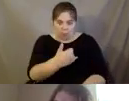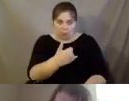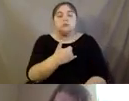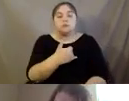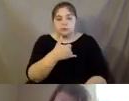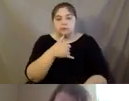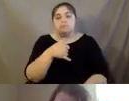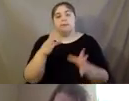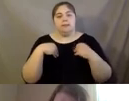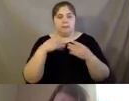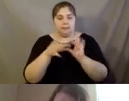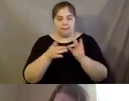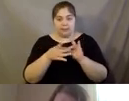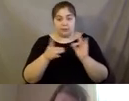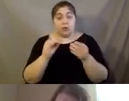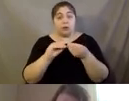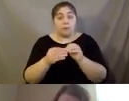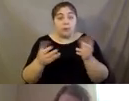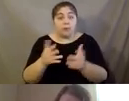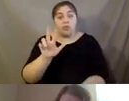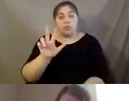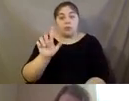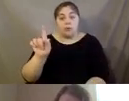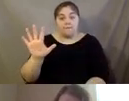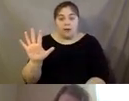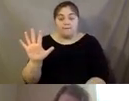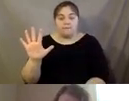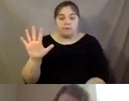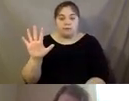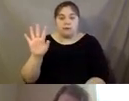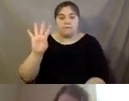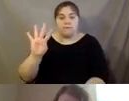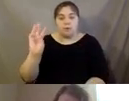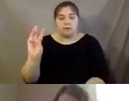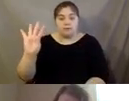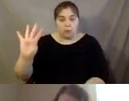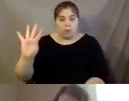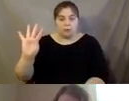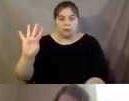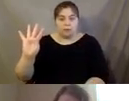And taking messages. Our number is 315-464